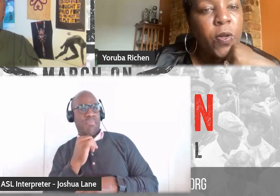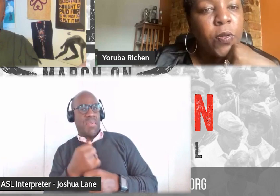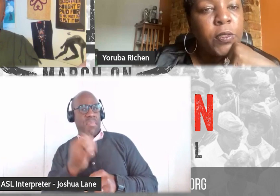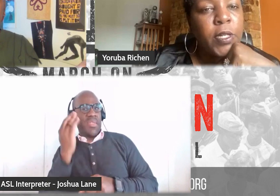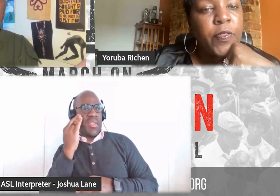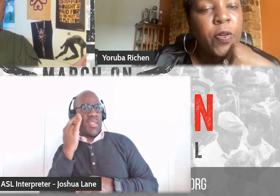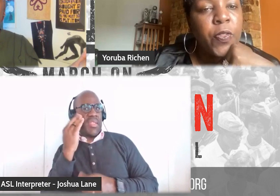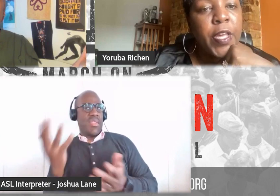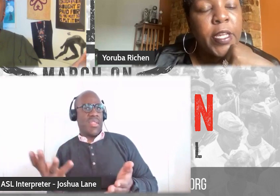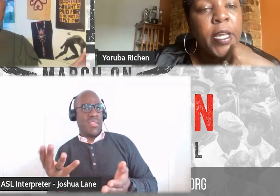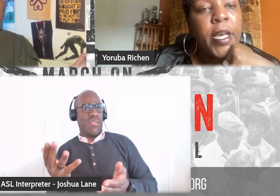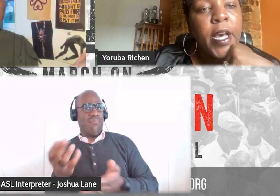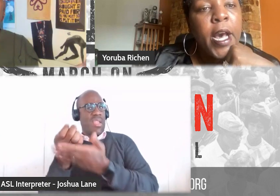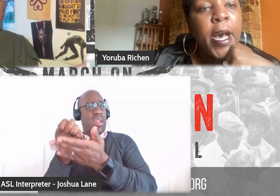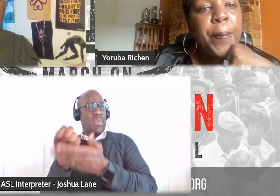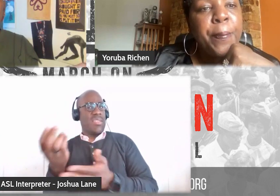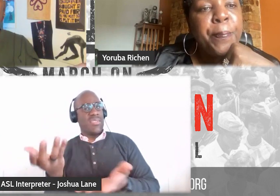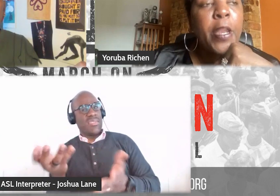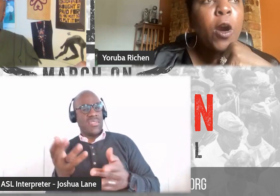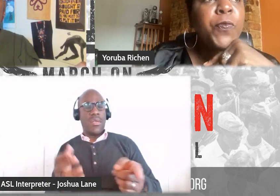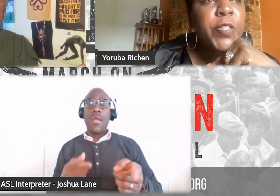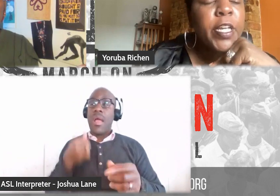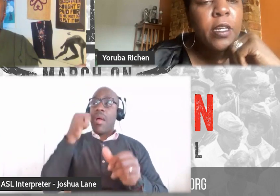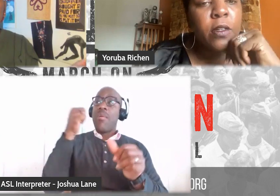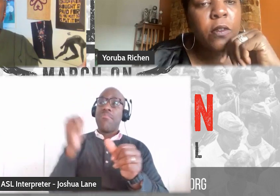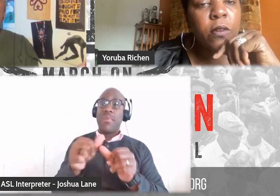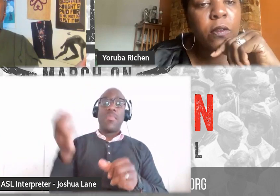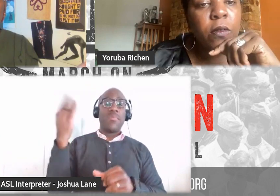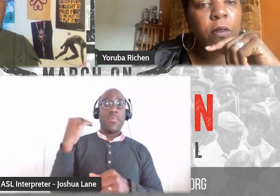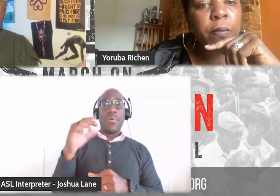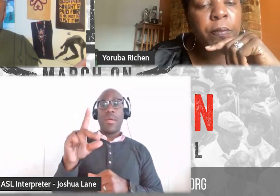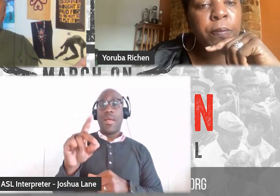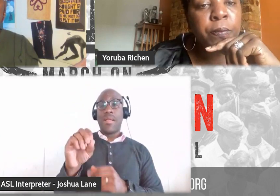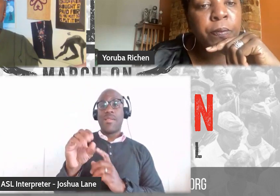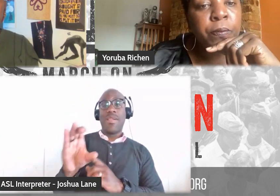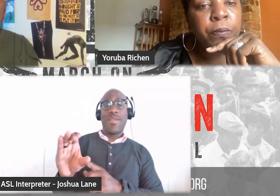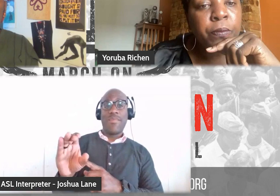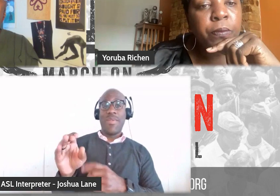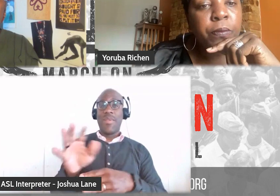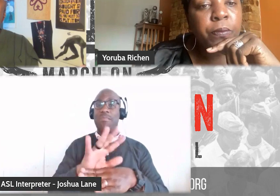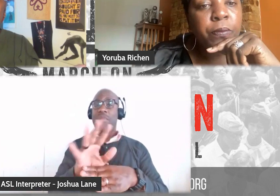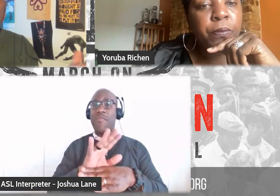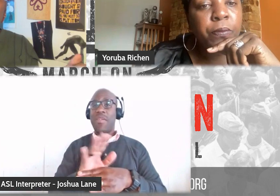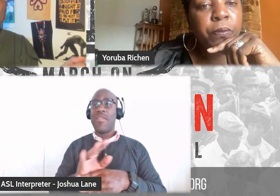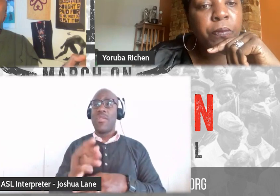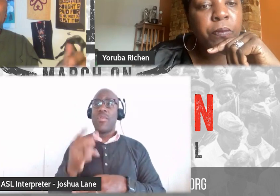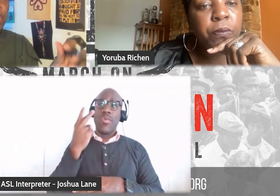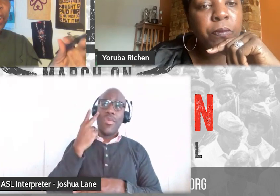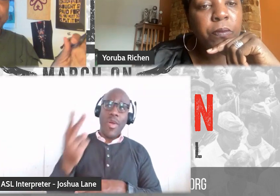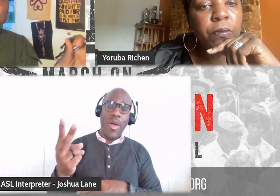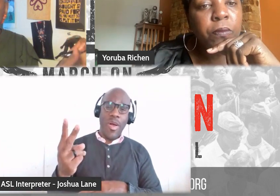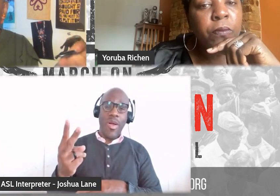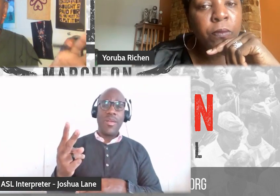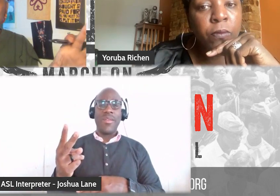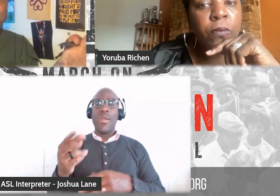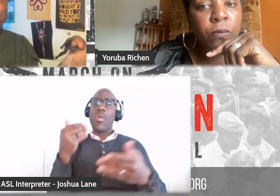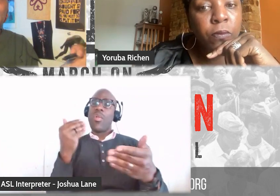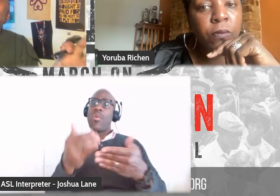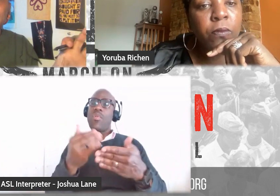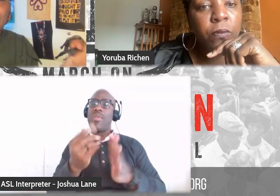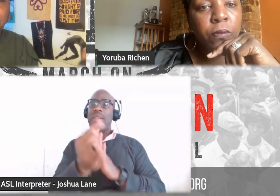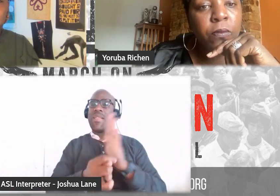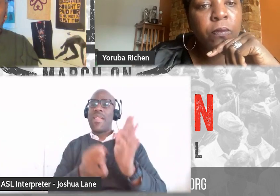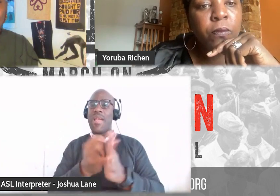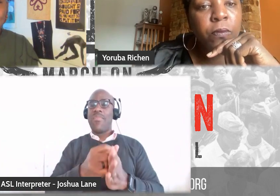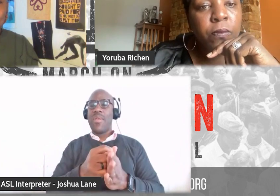of the whole thing. But hopefully. I remember when documentaries were, you only heard or saw about them